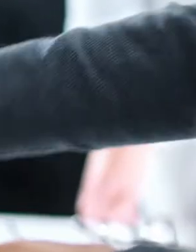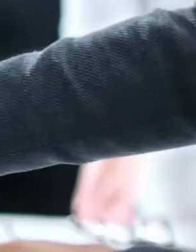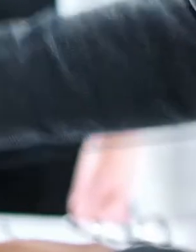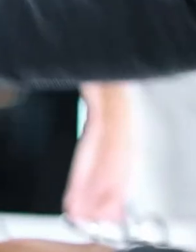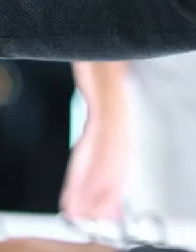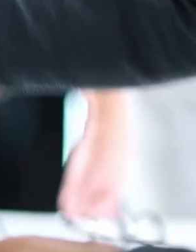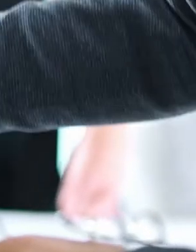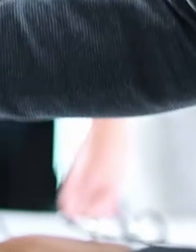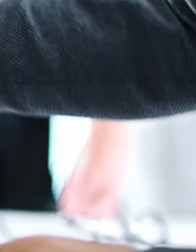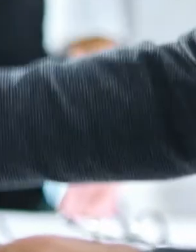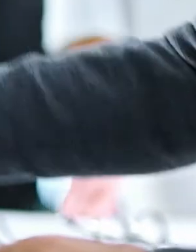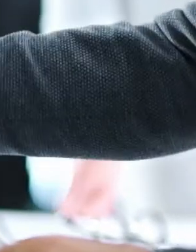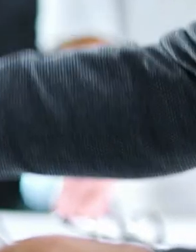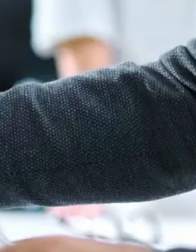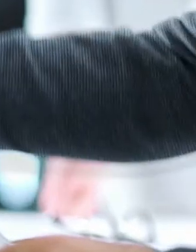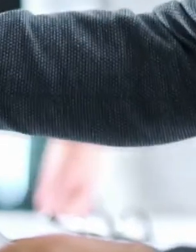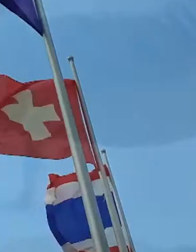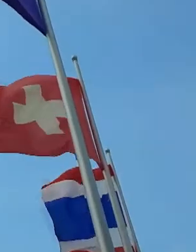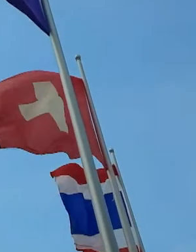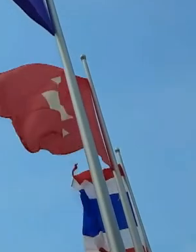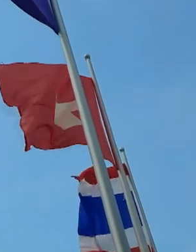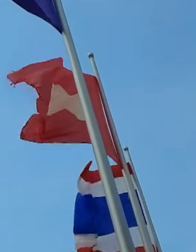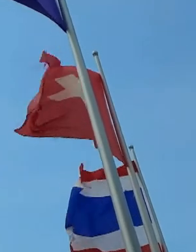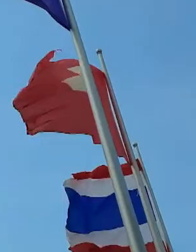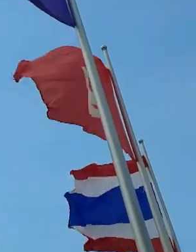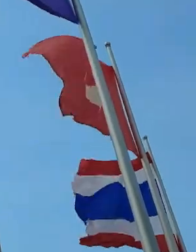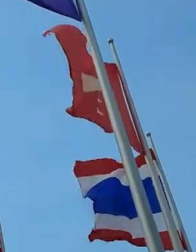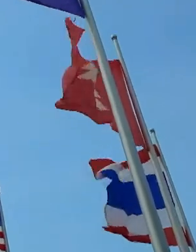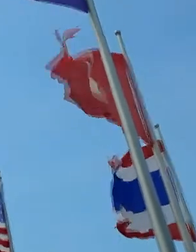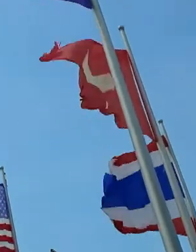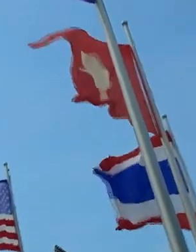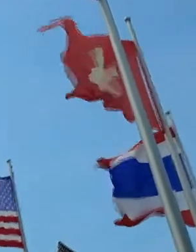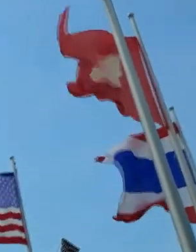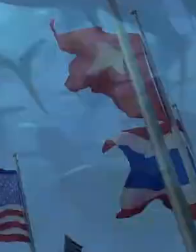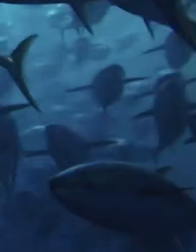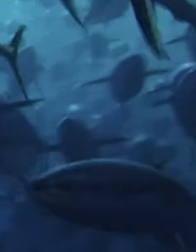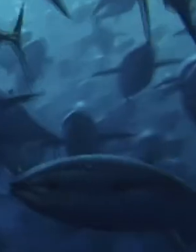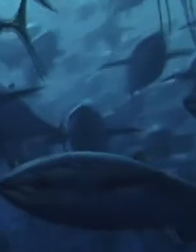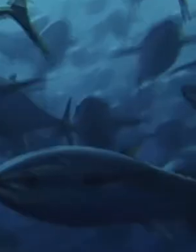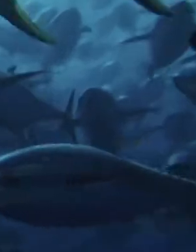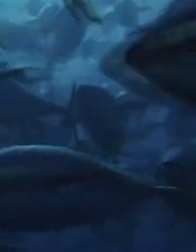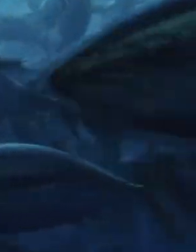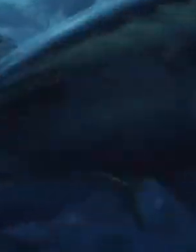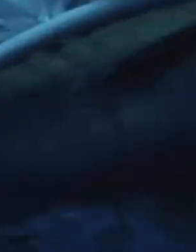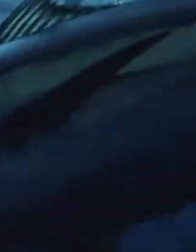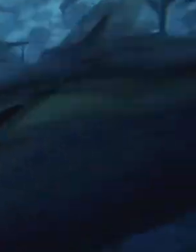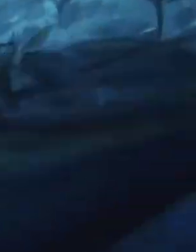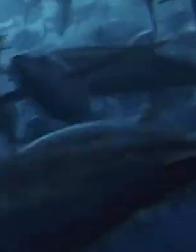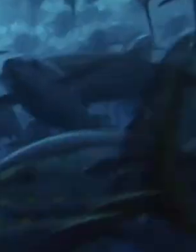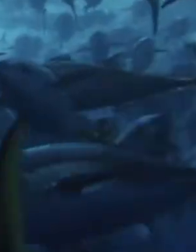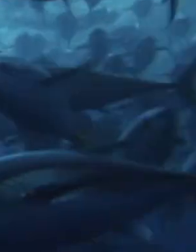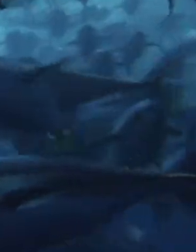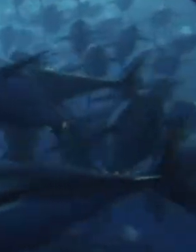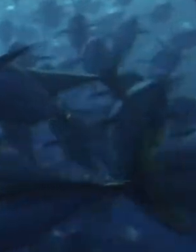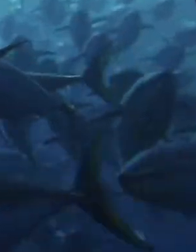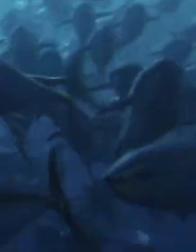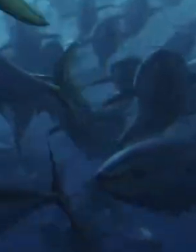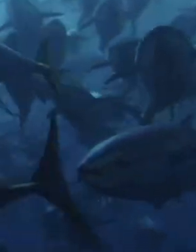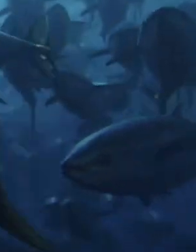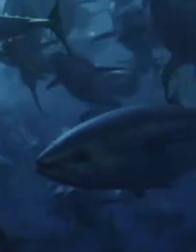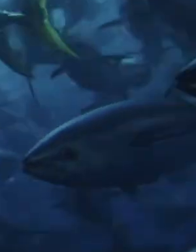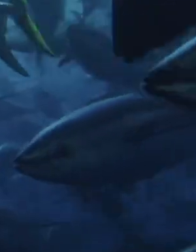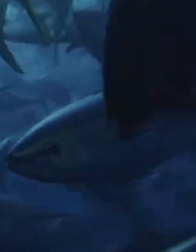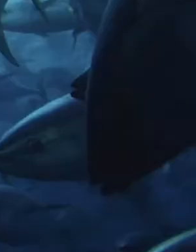We need collaborative efforts and partnerships to ensure sustainable resource